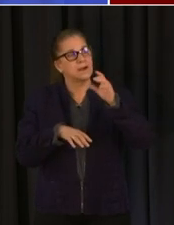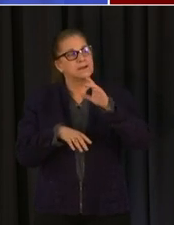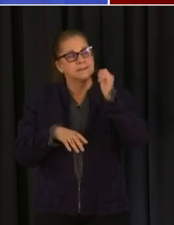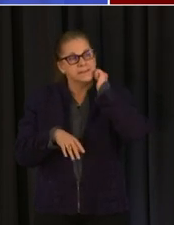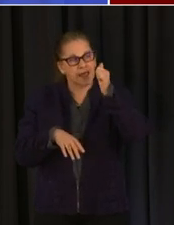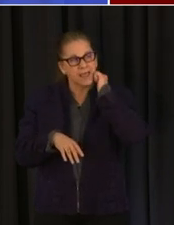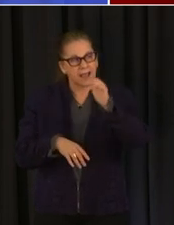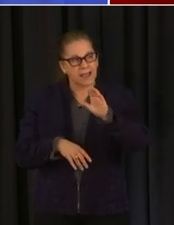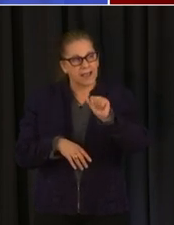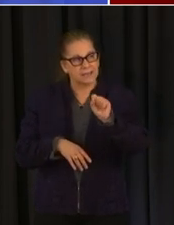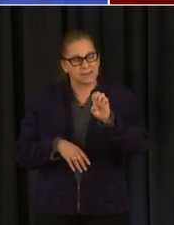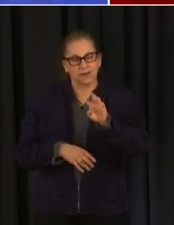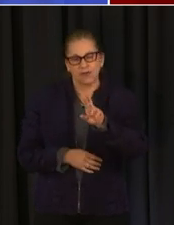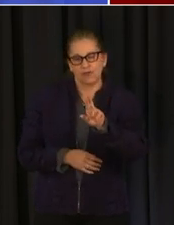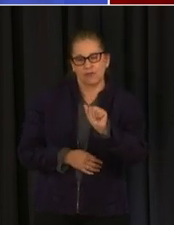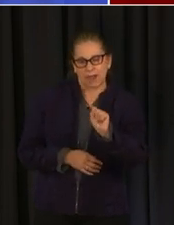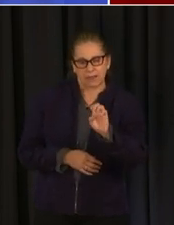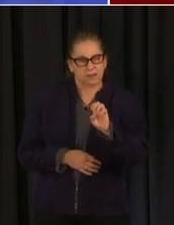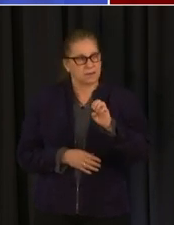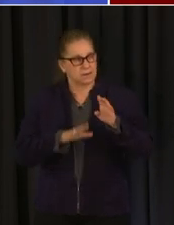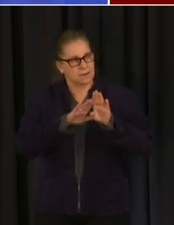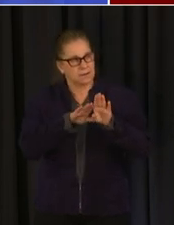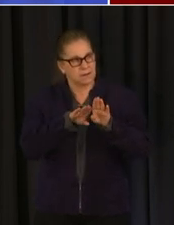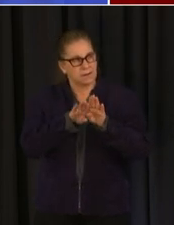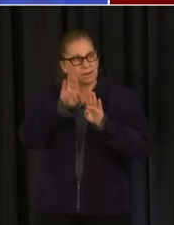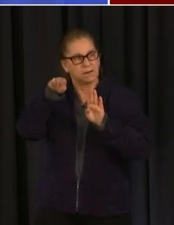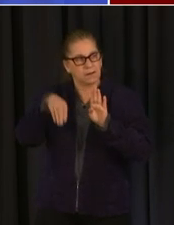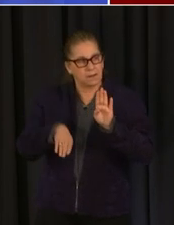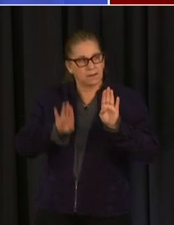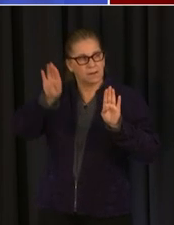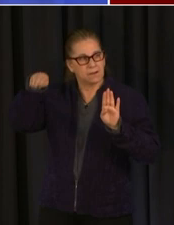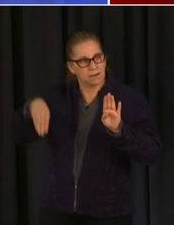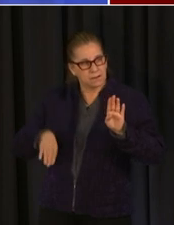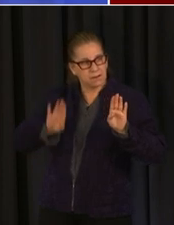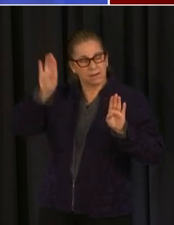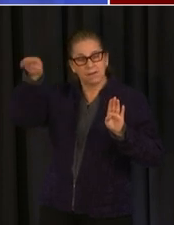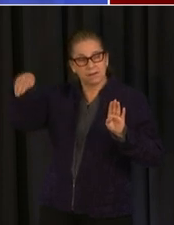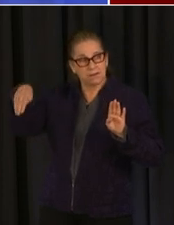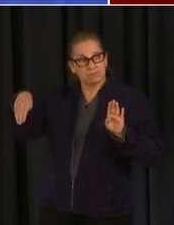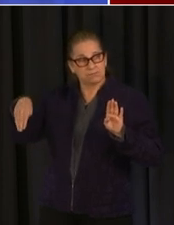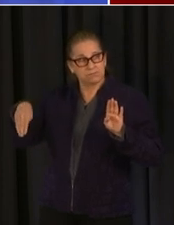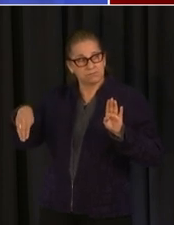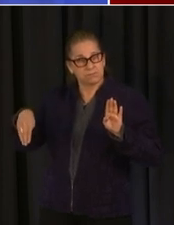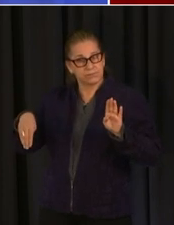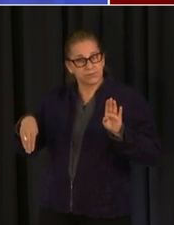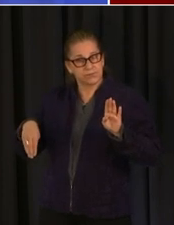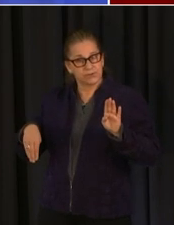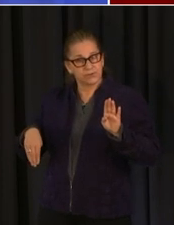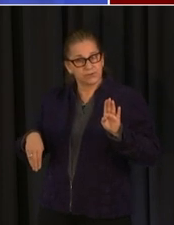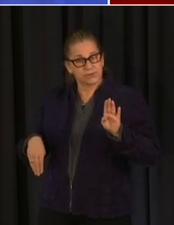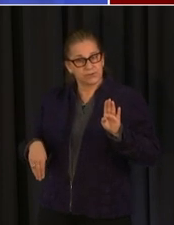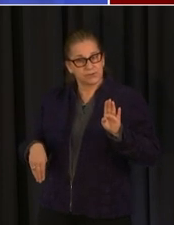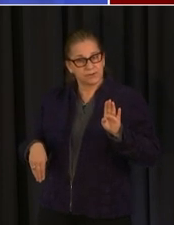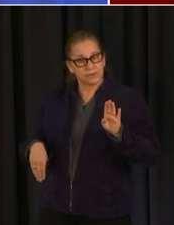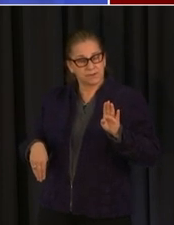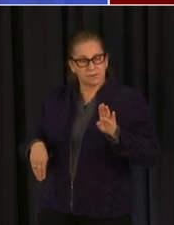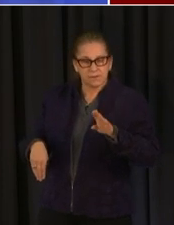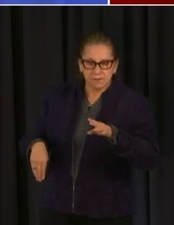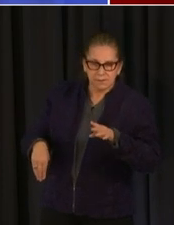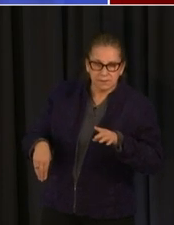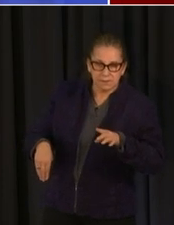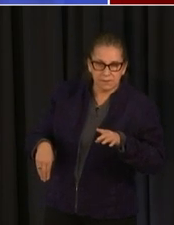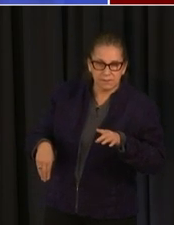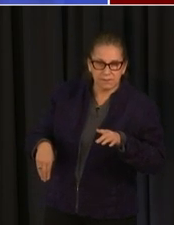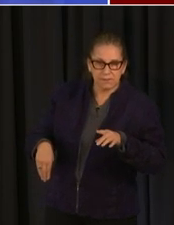okay so you you'll notice um and i give all credit as i always have to dc residents